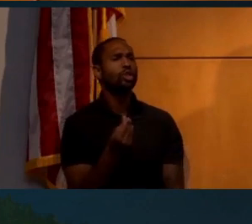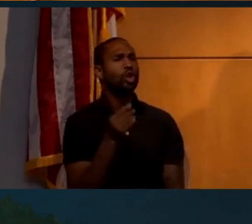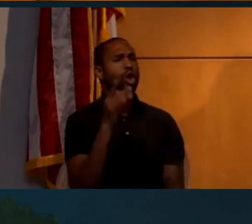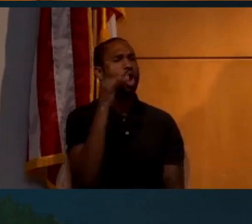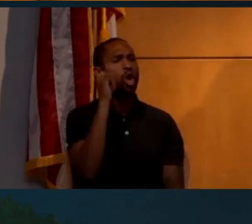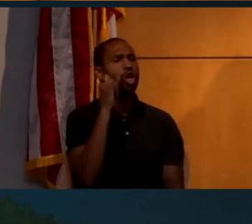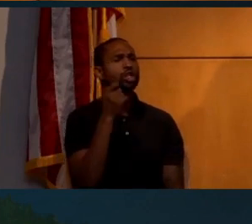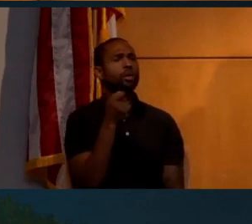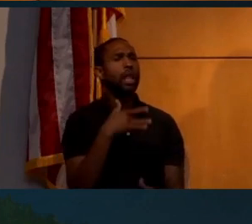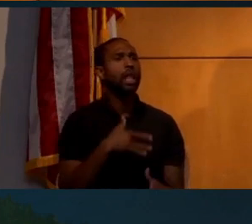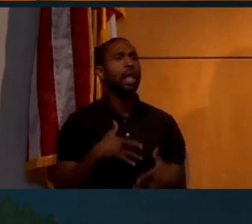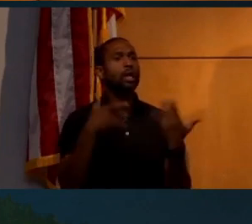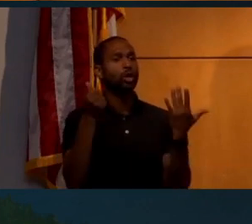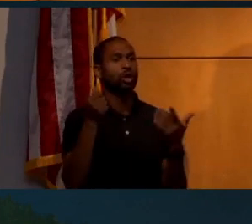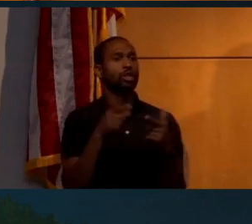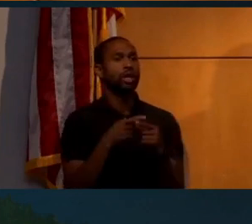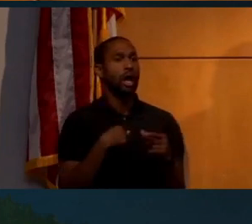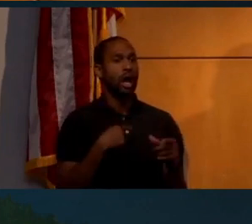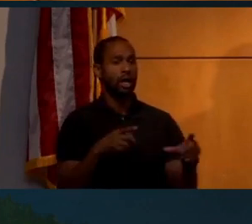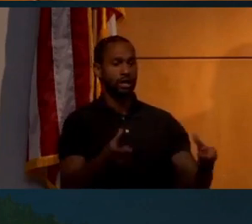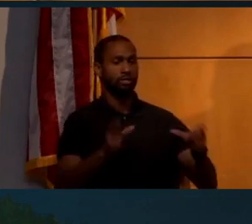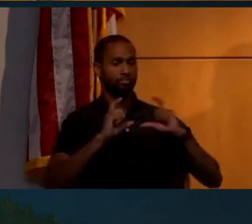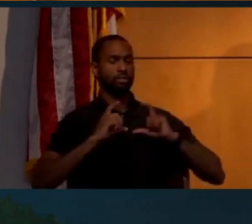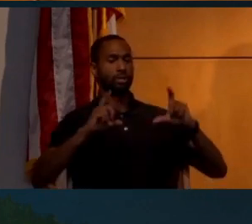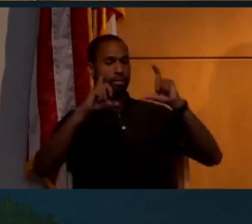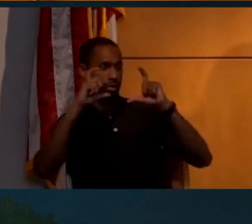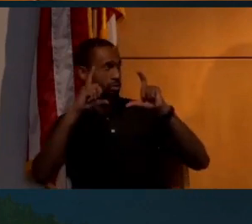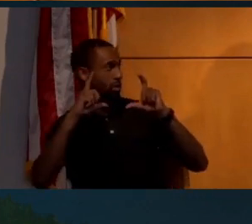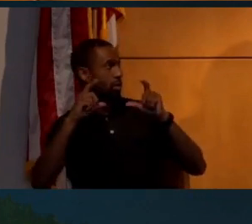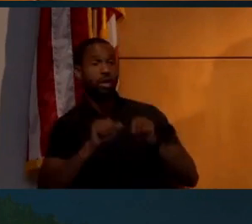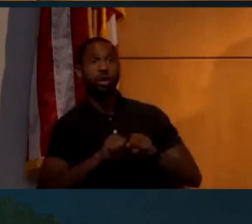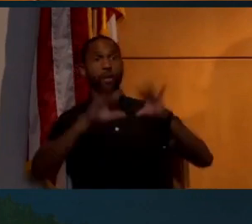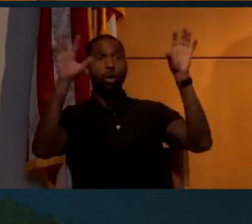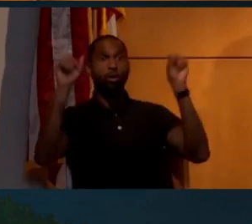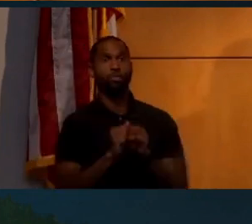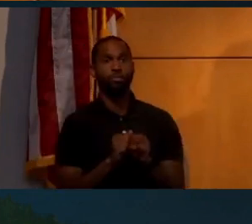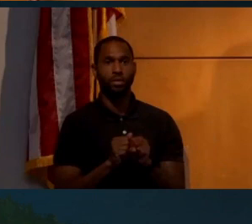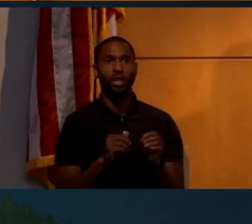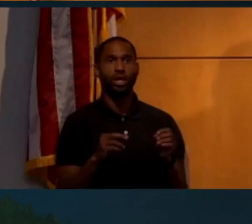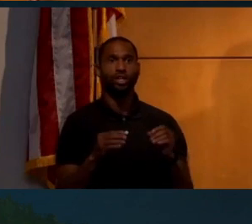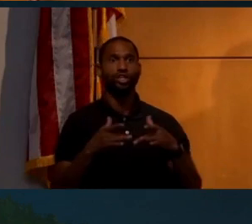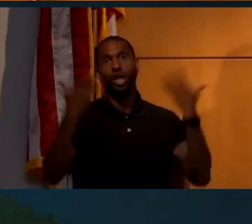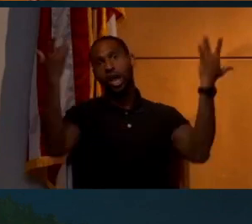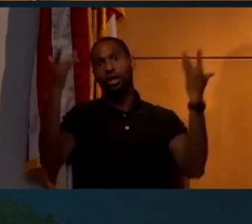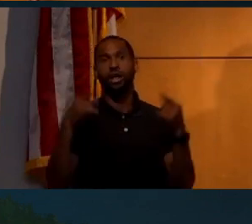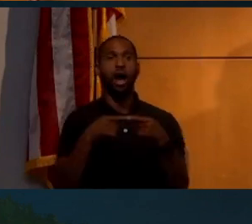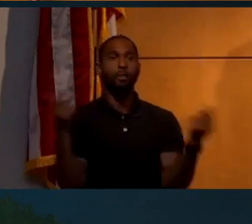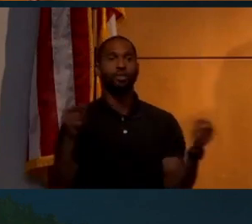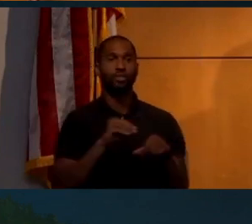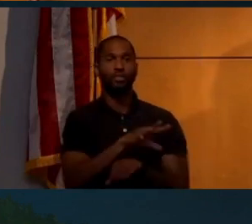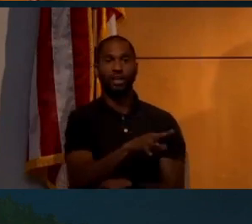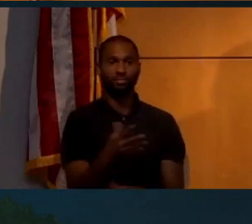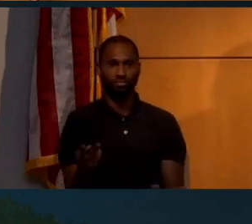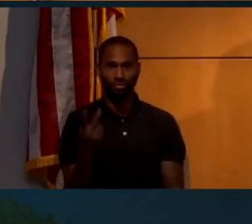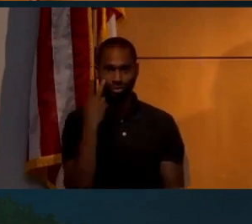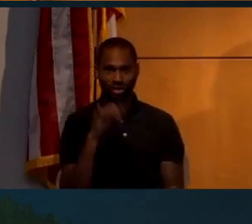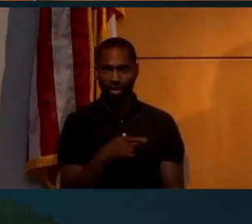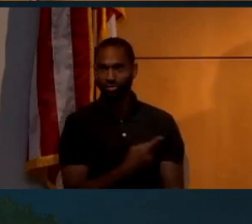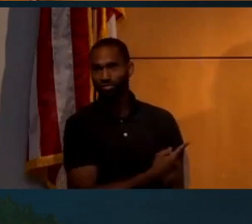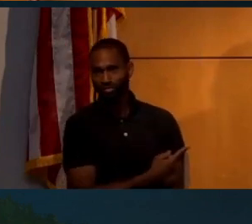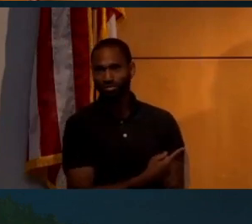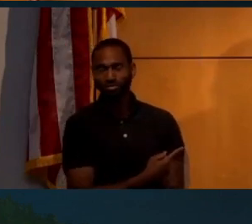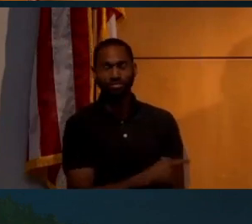a little bit brighter. And then she handed me the camera and I took this and kaboom, I can shine. Opposition effect. You see that the